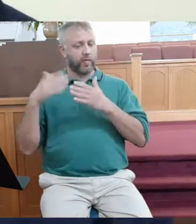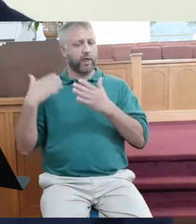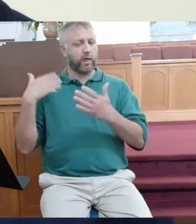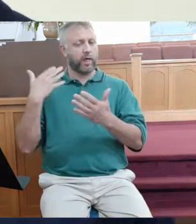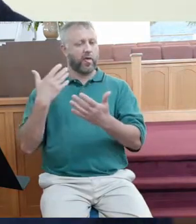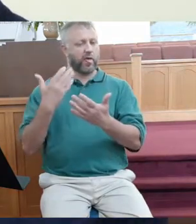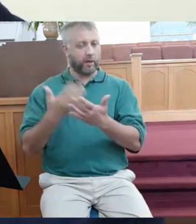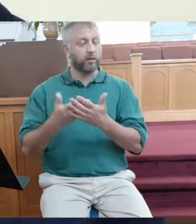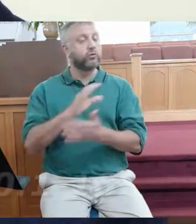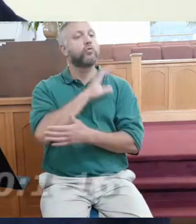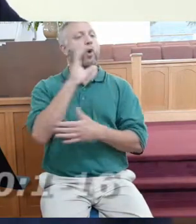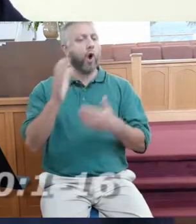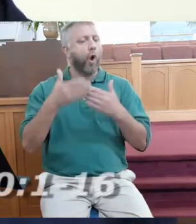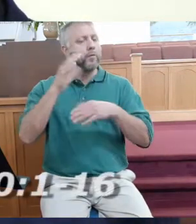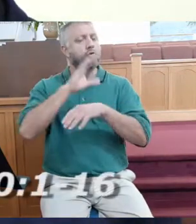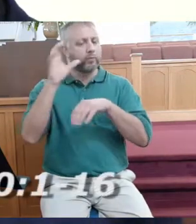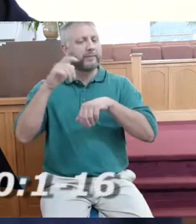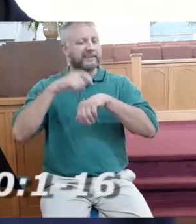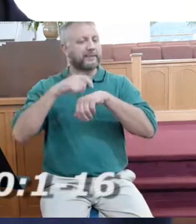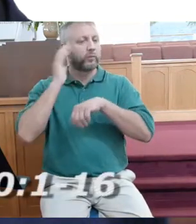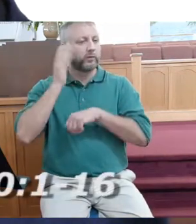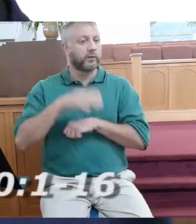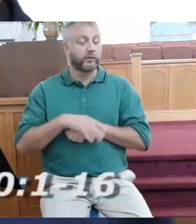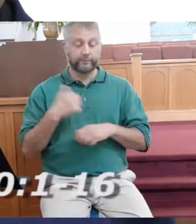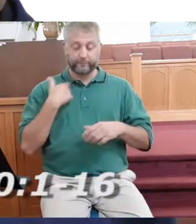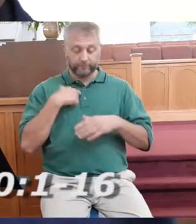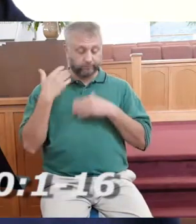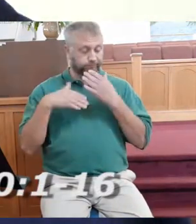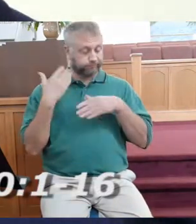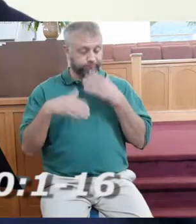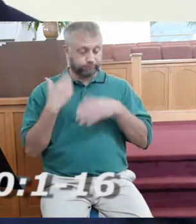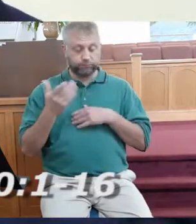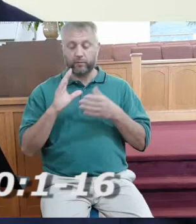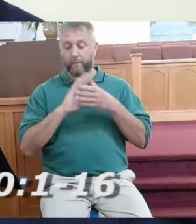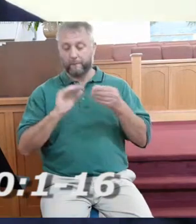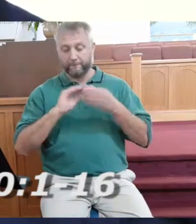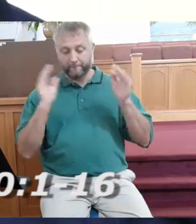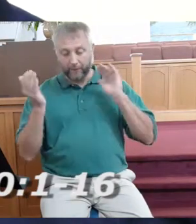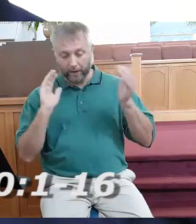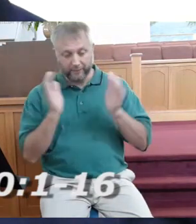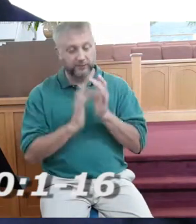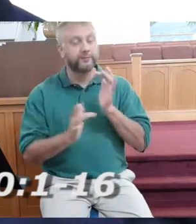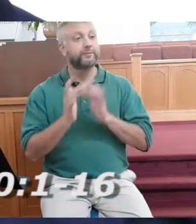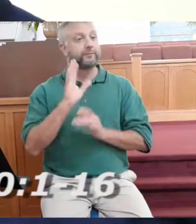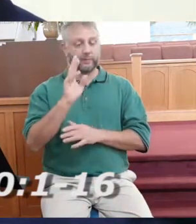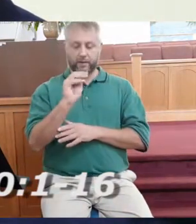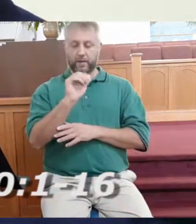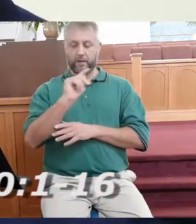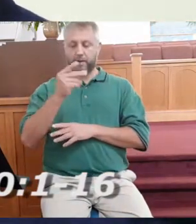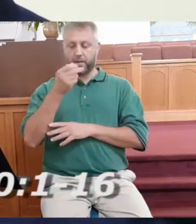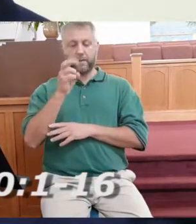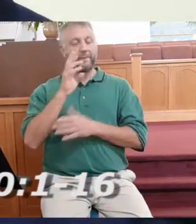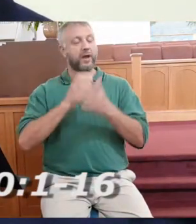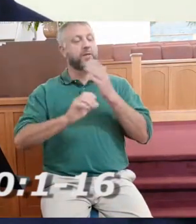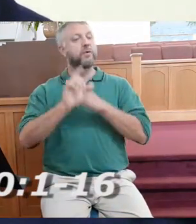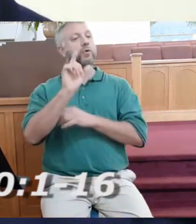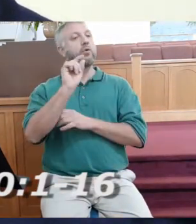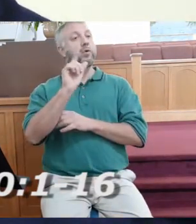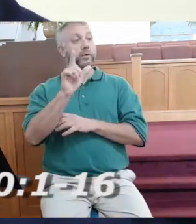almost to Christmas time, so bear with us as we're walking through all the parables of Jesus. Matthew chapter 20,